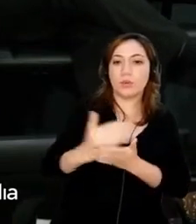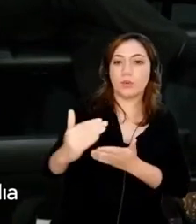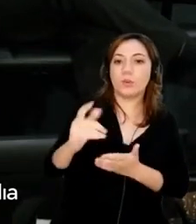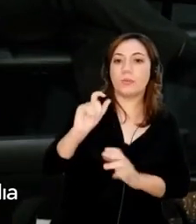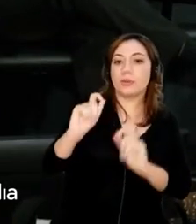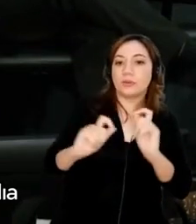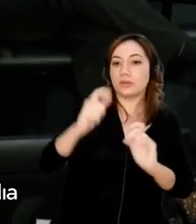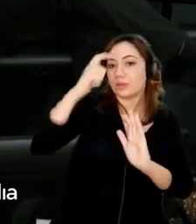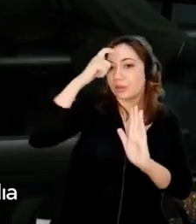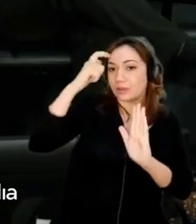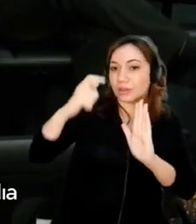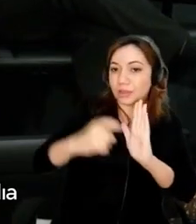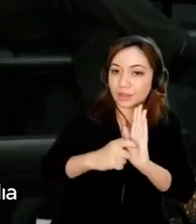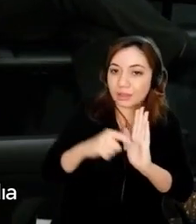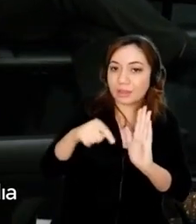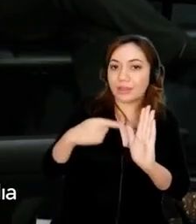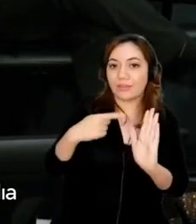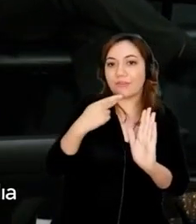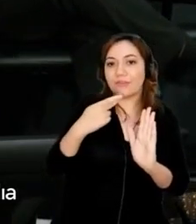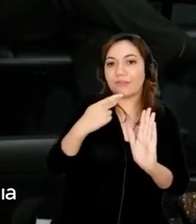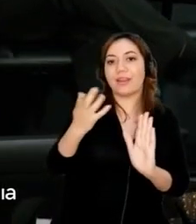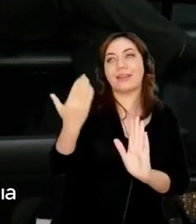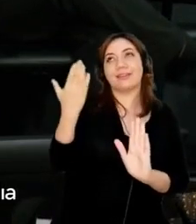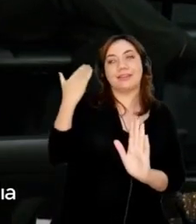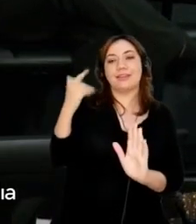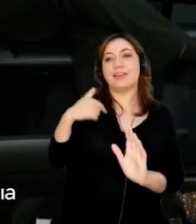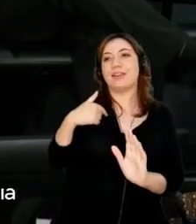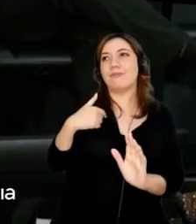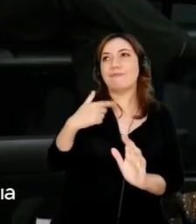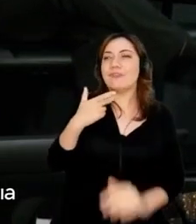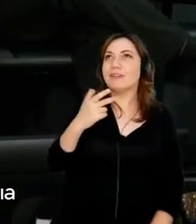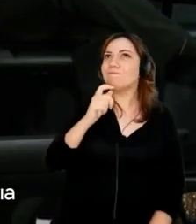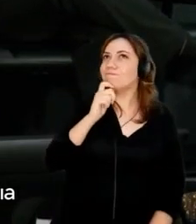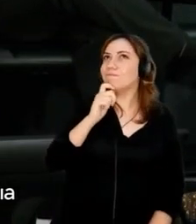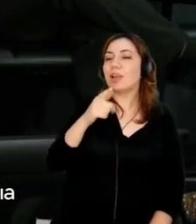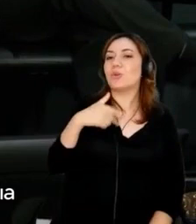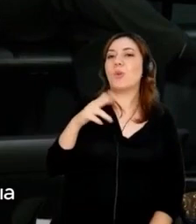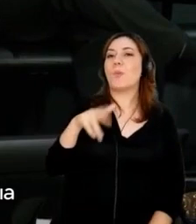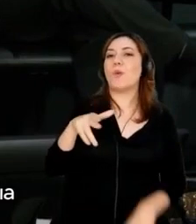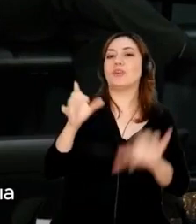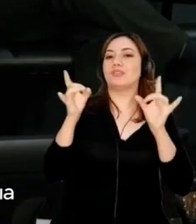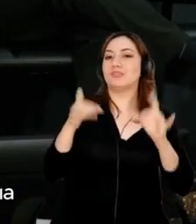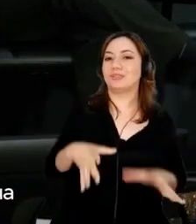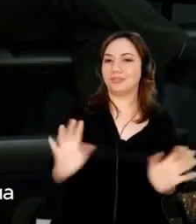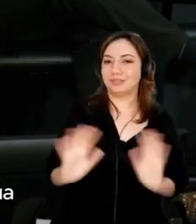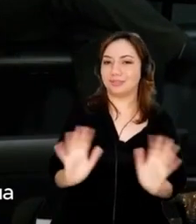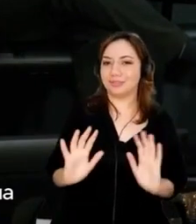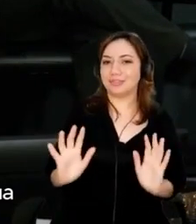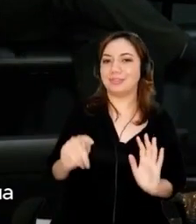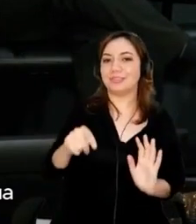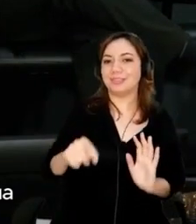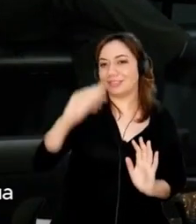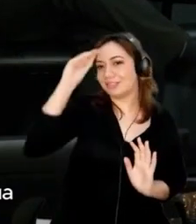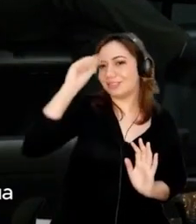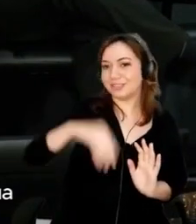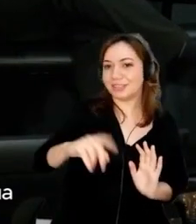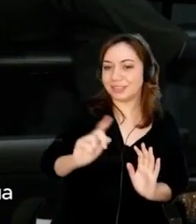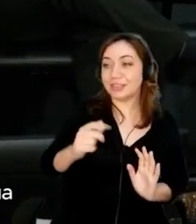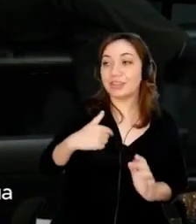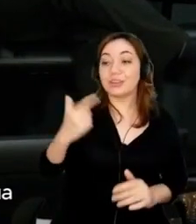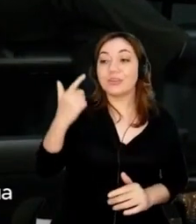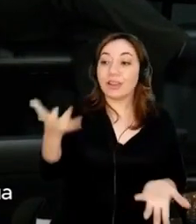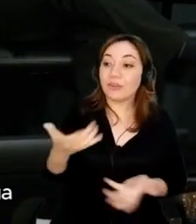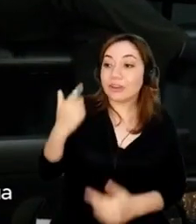because I tell you, I could not give up. I could not give up with all the AI going on currently. When it's going like this,